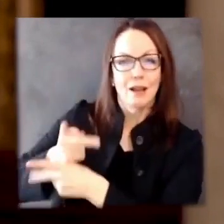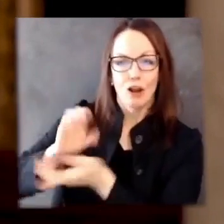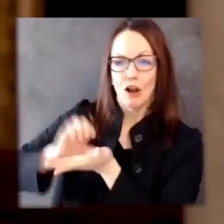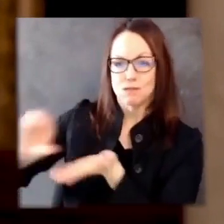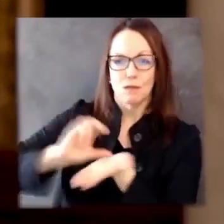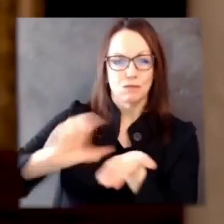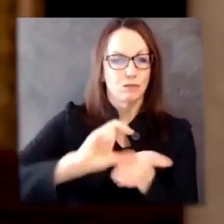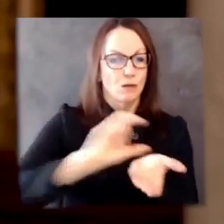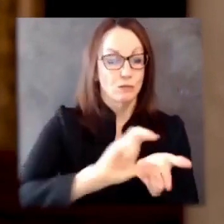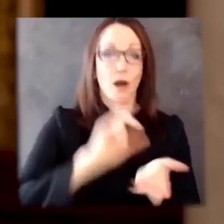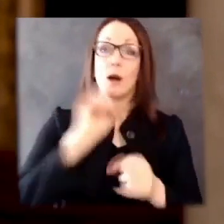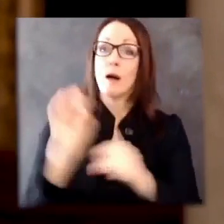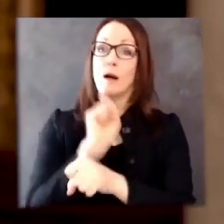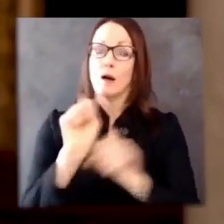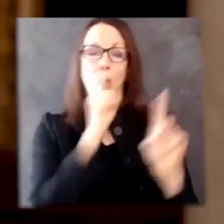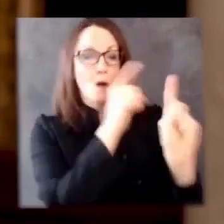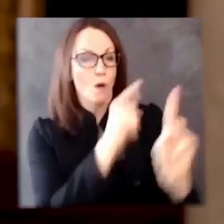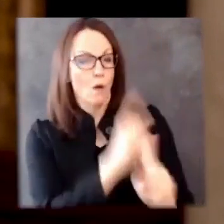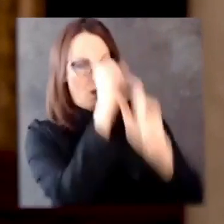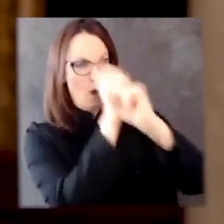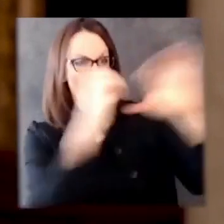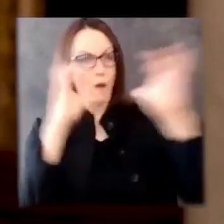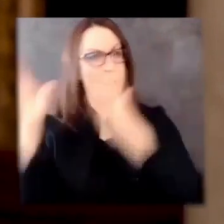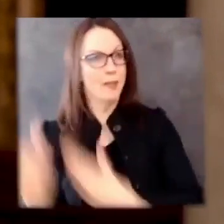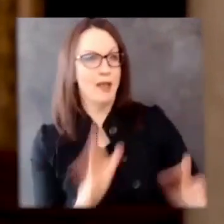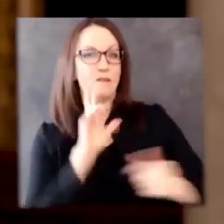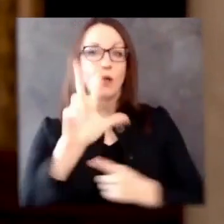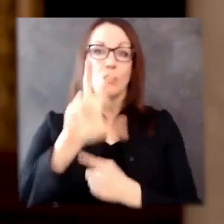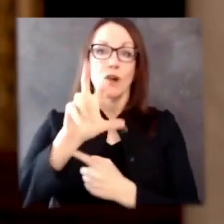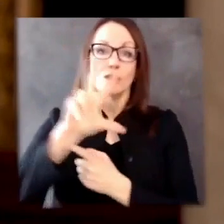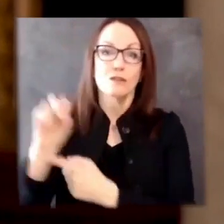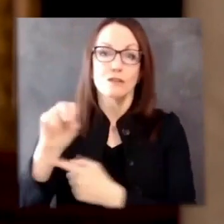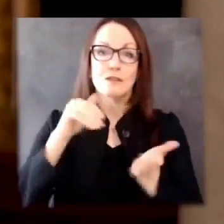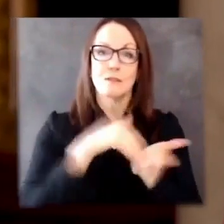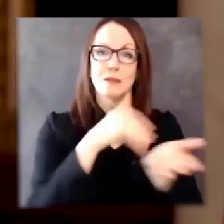Thank you. Thank